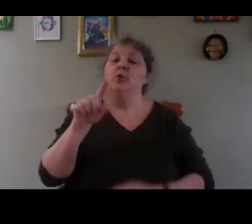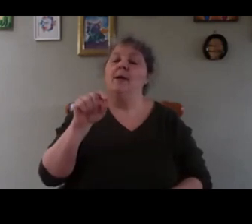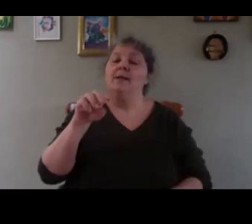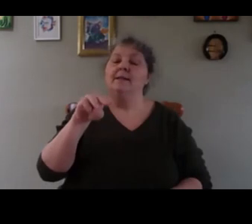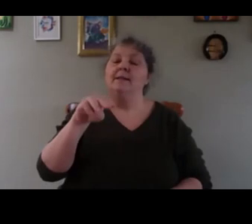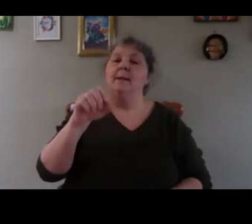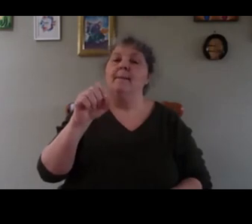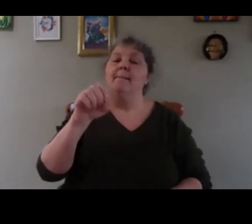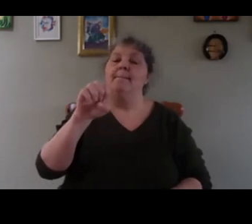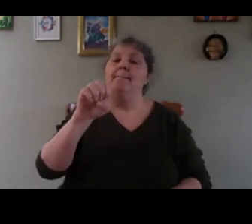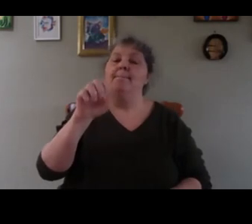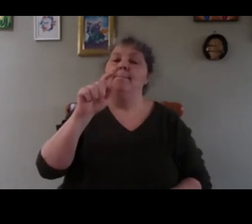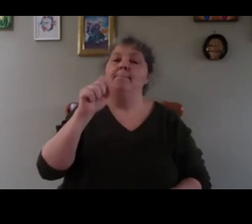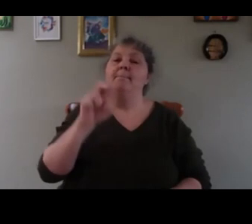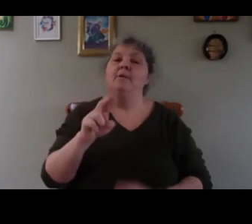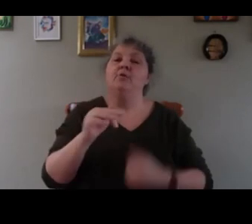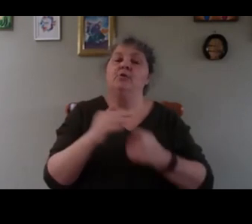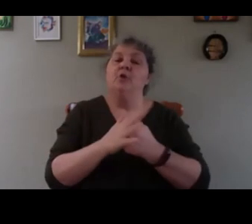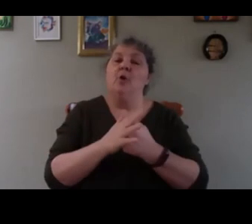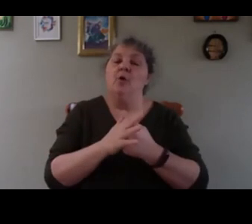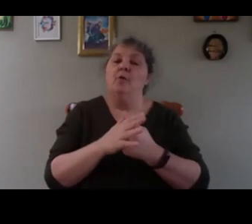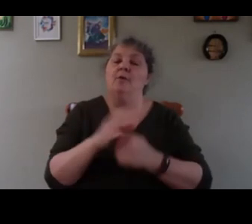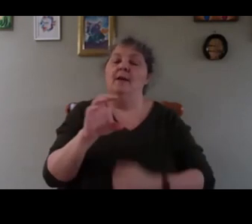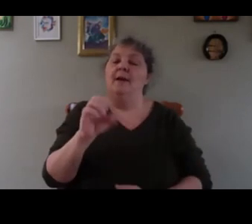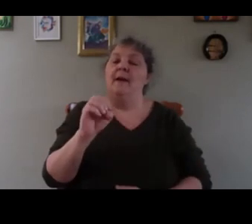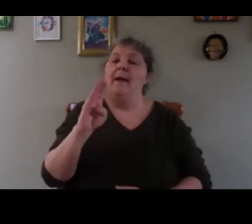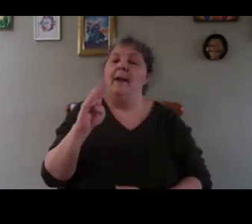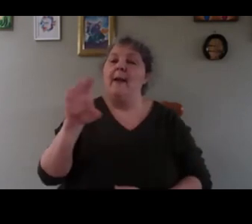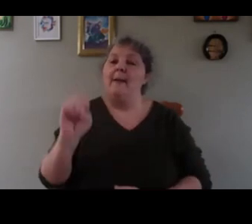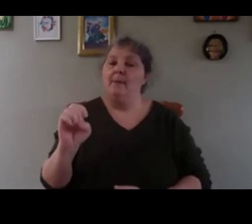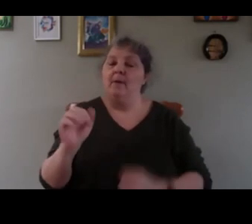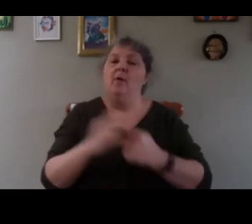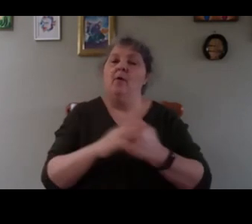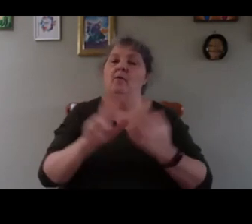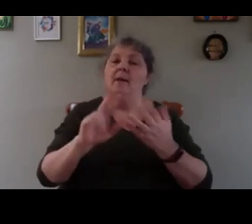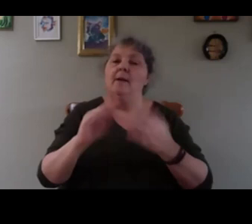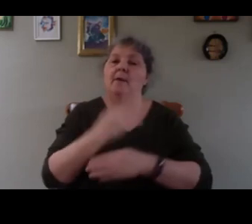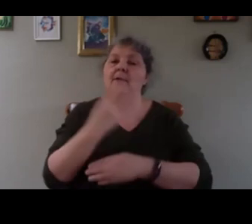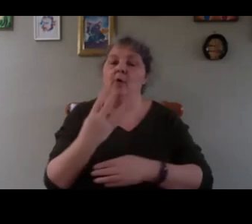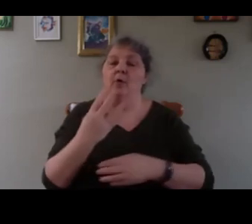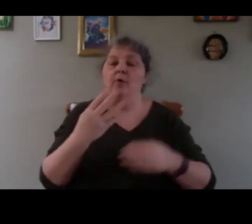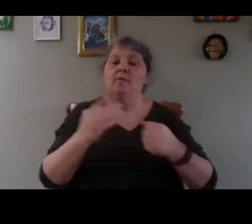for the 8 foot by 4 standard size of scaffold